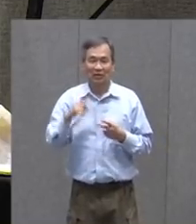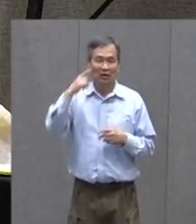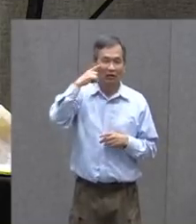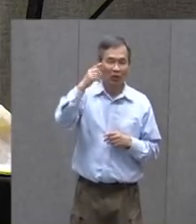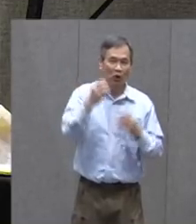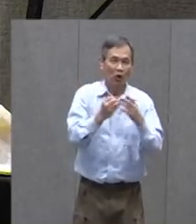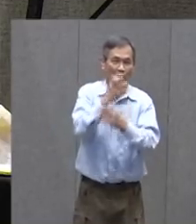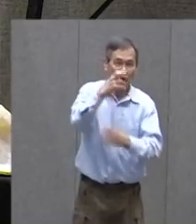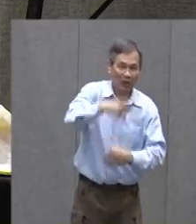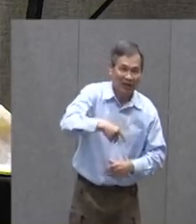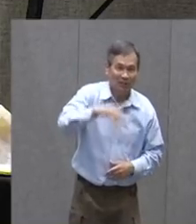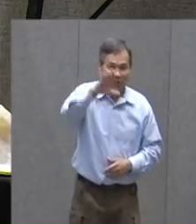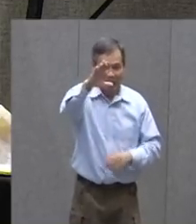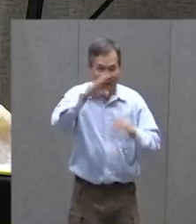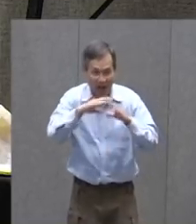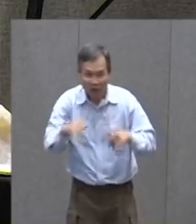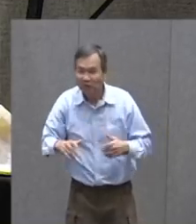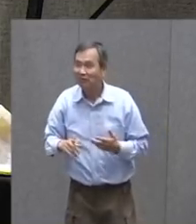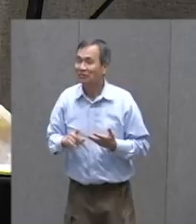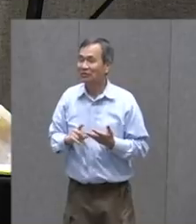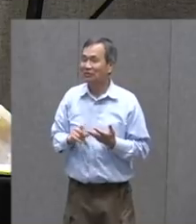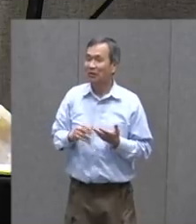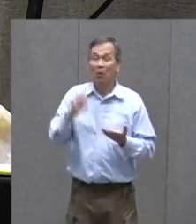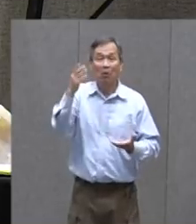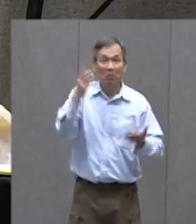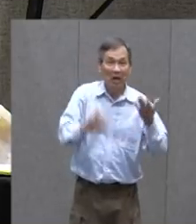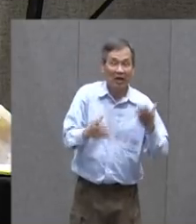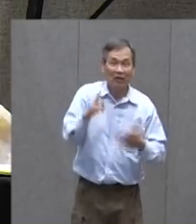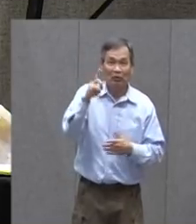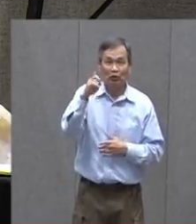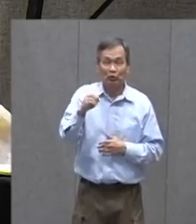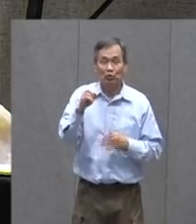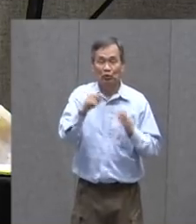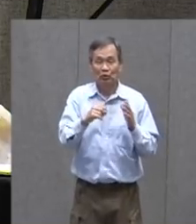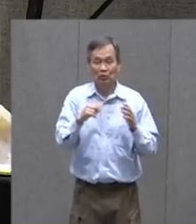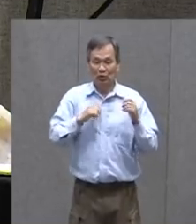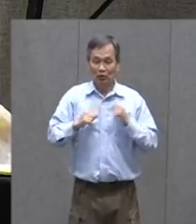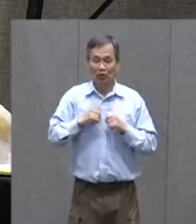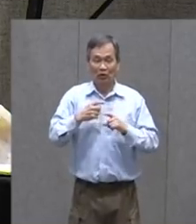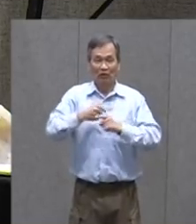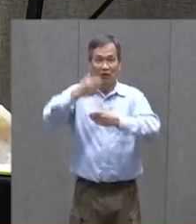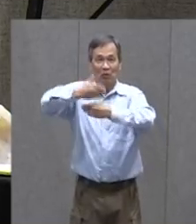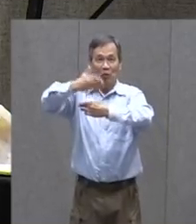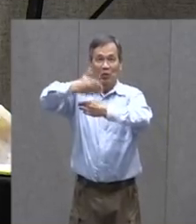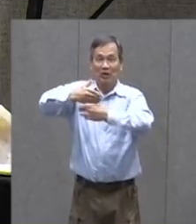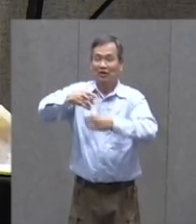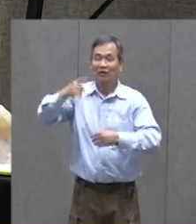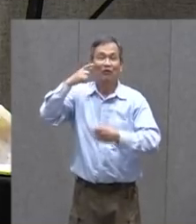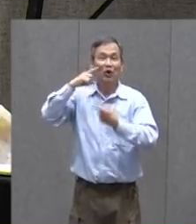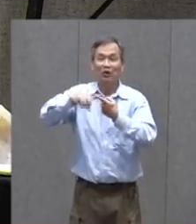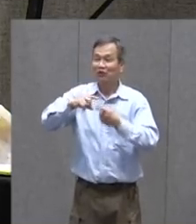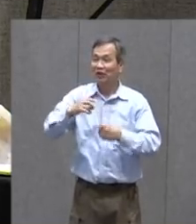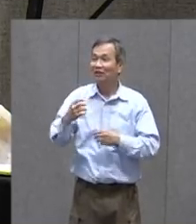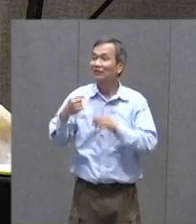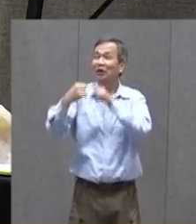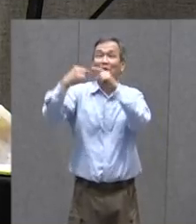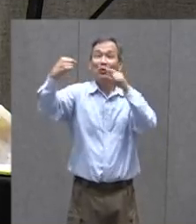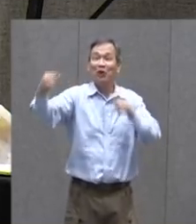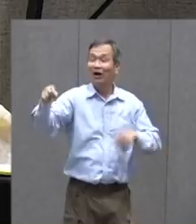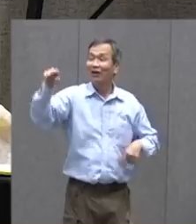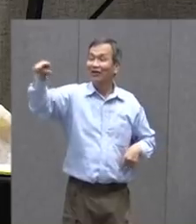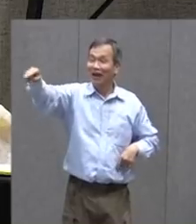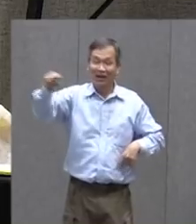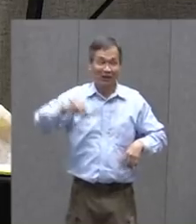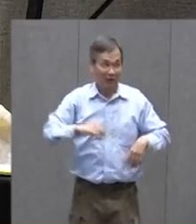Grownups in Your house Or maybe You're Going to Do this Puppet show Out the Window of Your bedroom For your Friend who Lives across The street